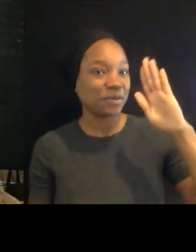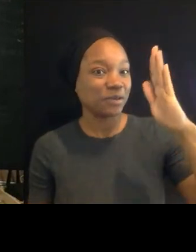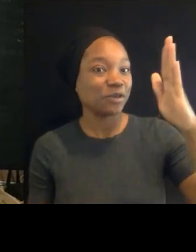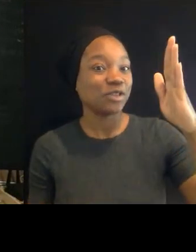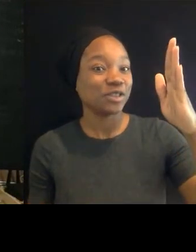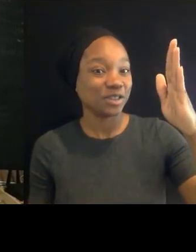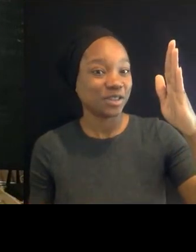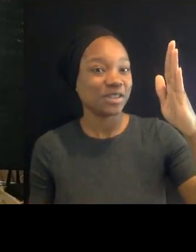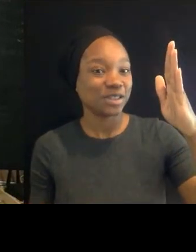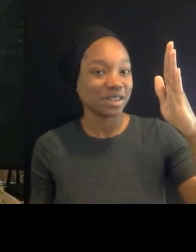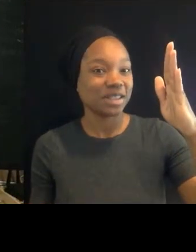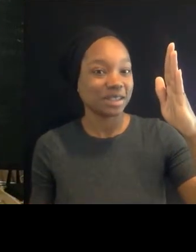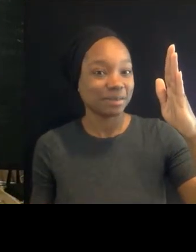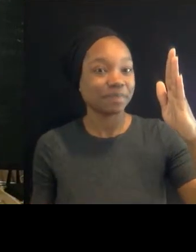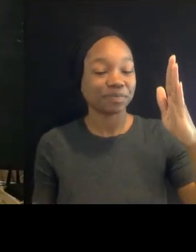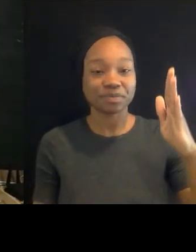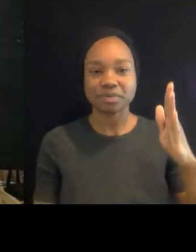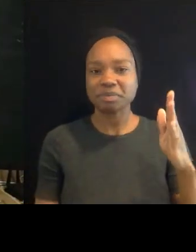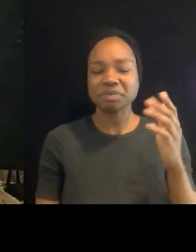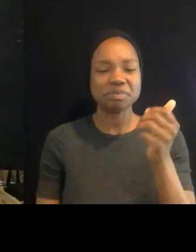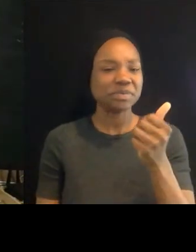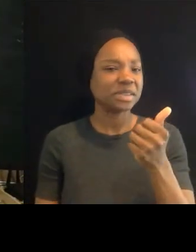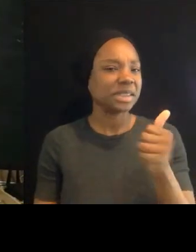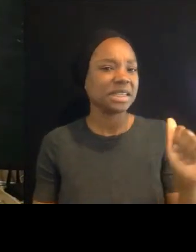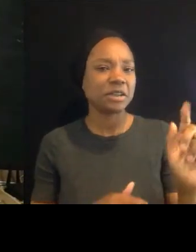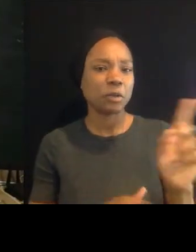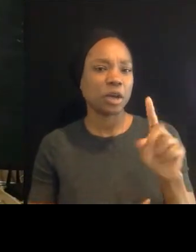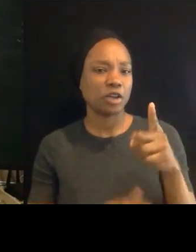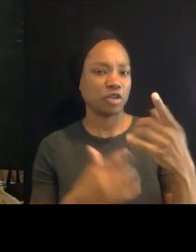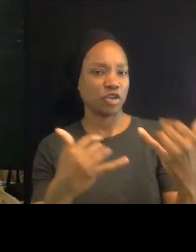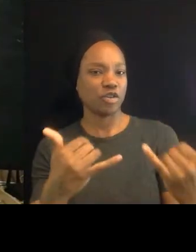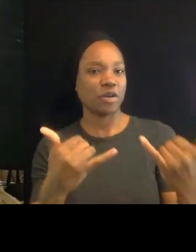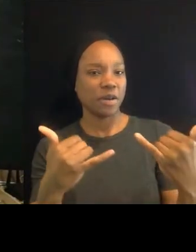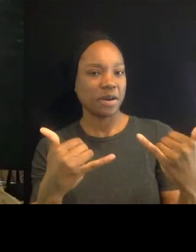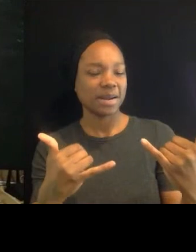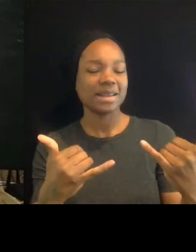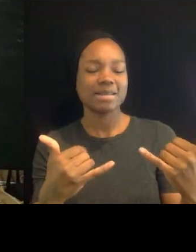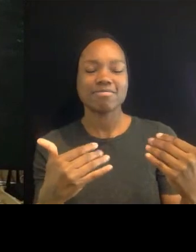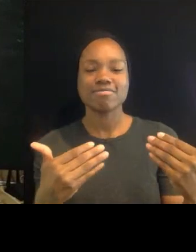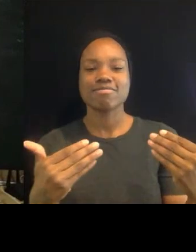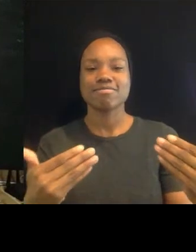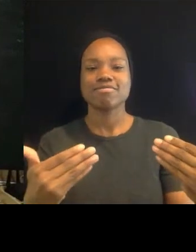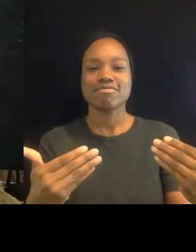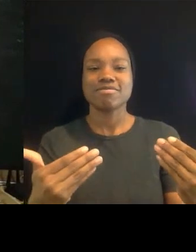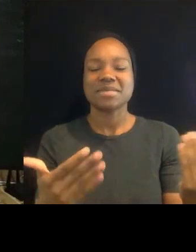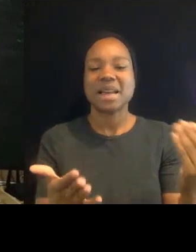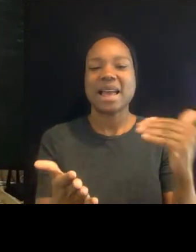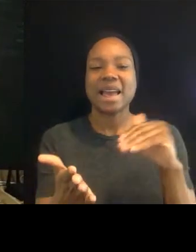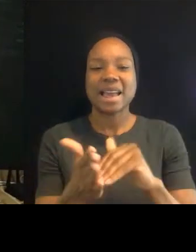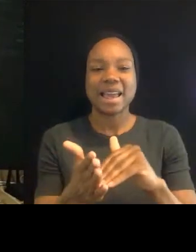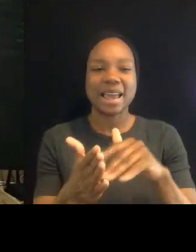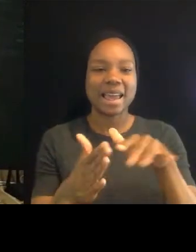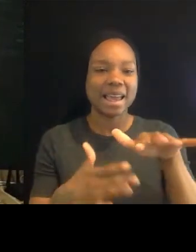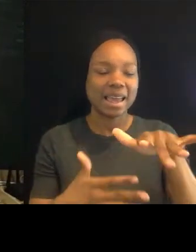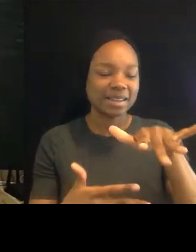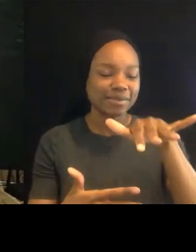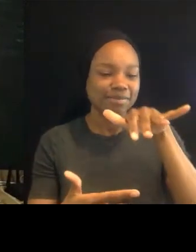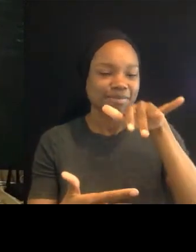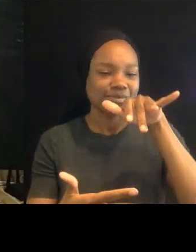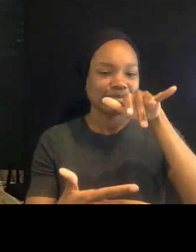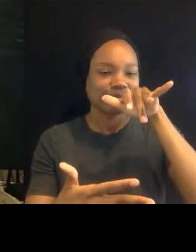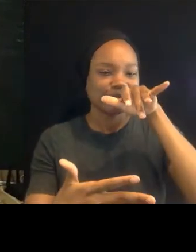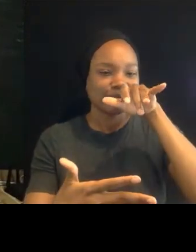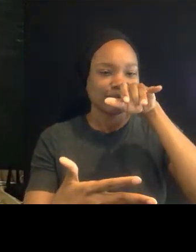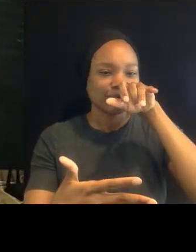Wherever you are, I invite you to take one more deep breath in. And when you're